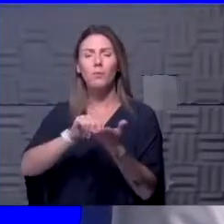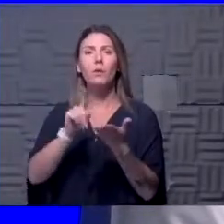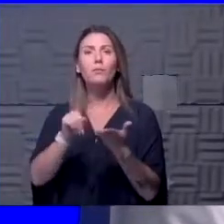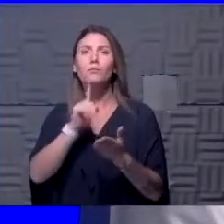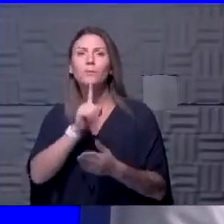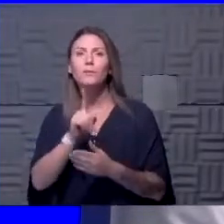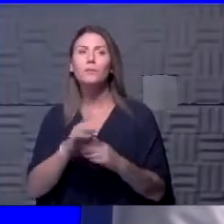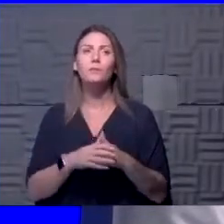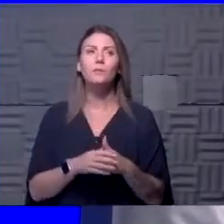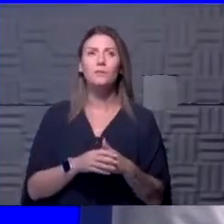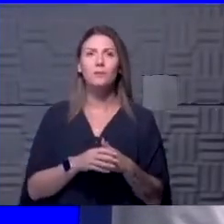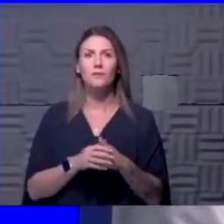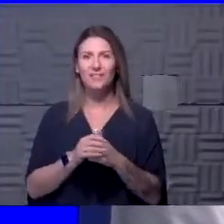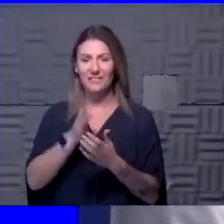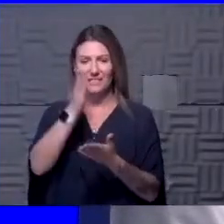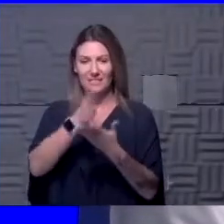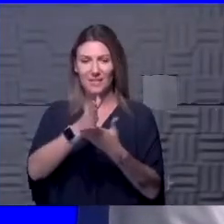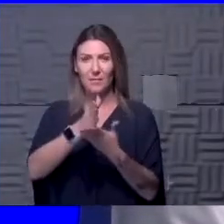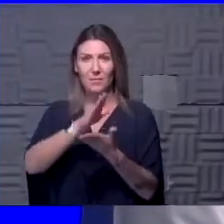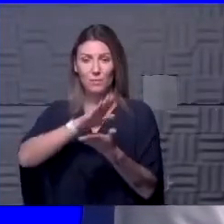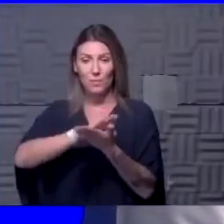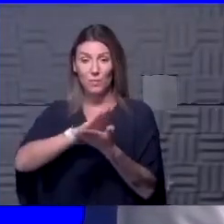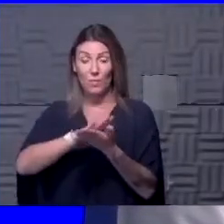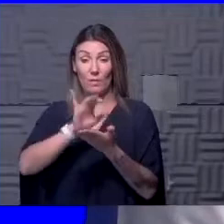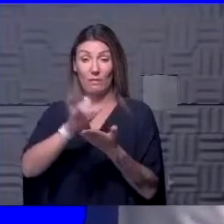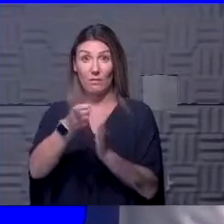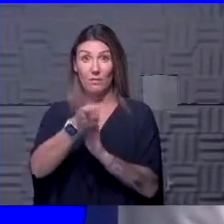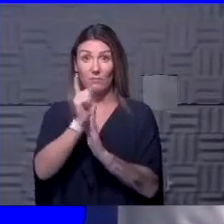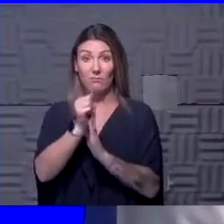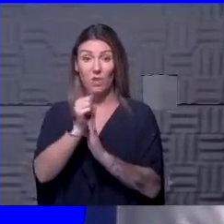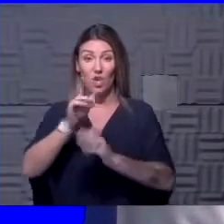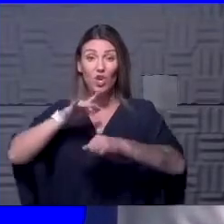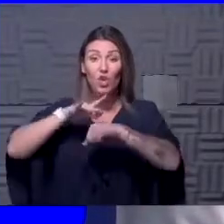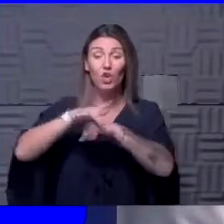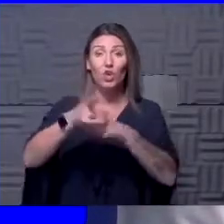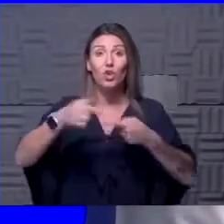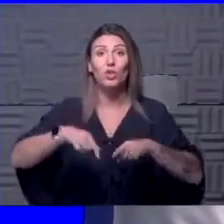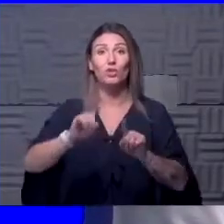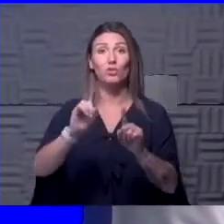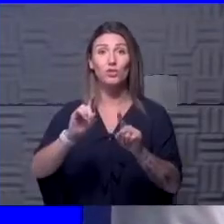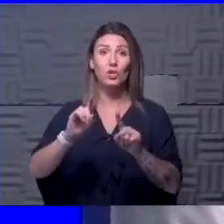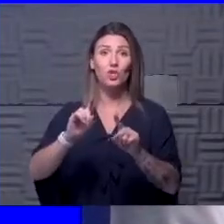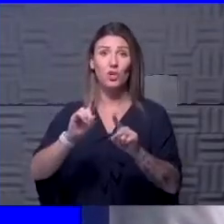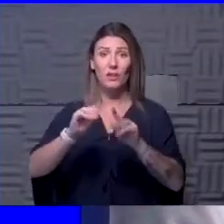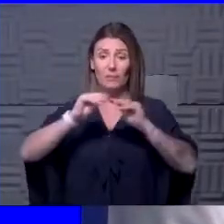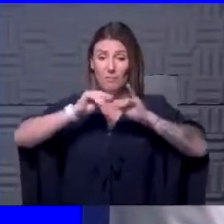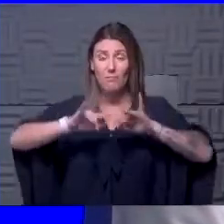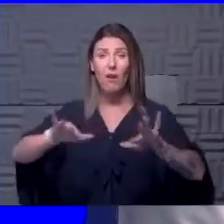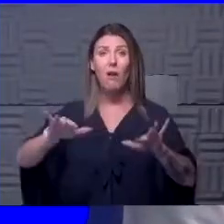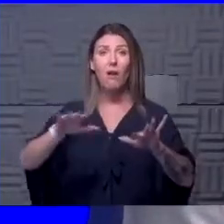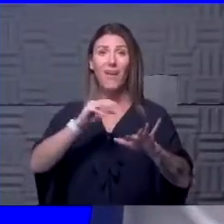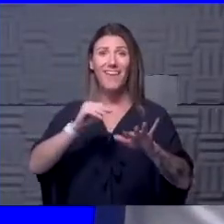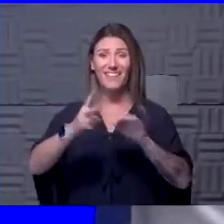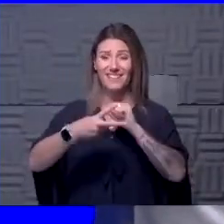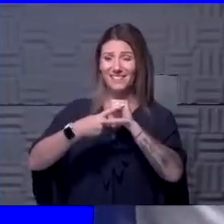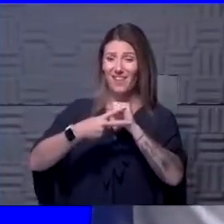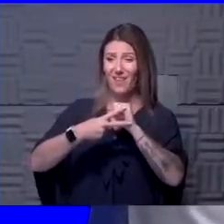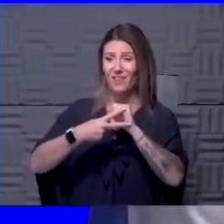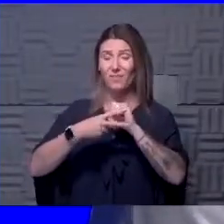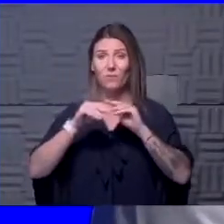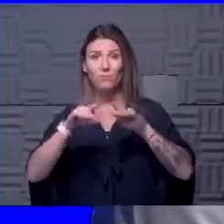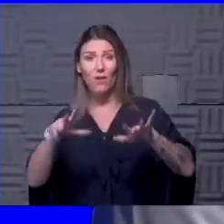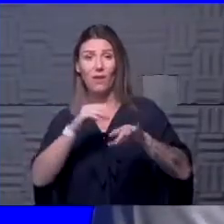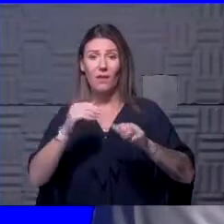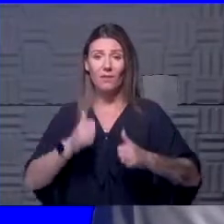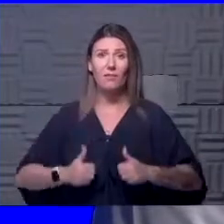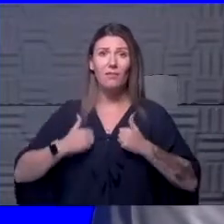stopping school at that point early in the pandemic did save the disease spread and lives. And, you know, the